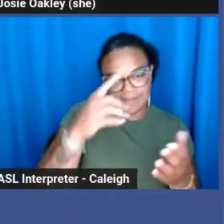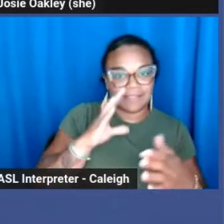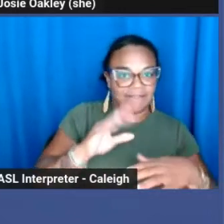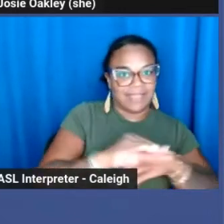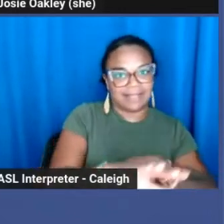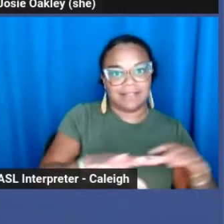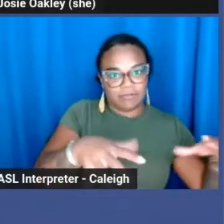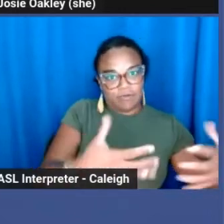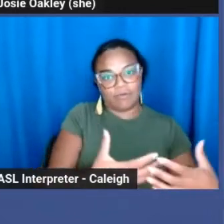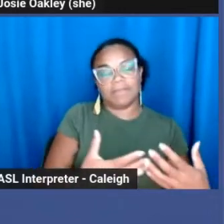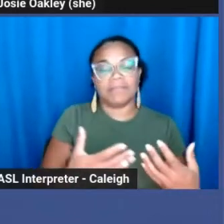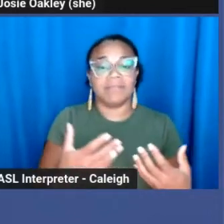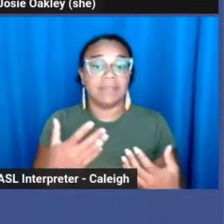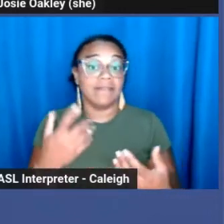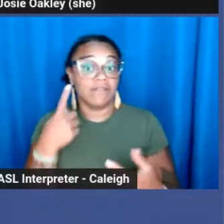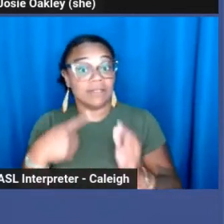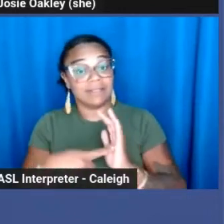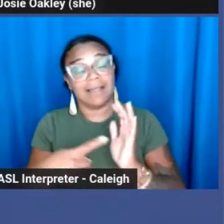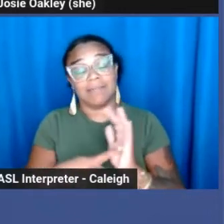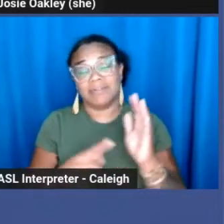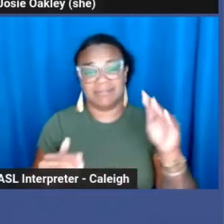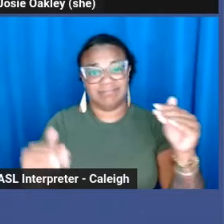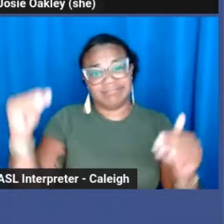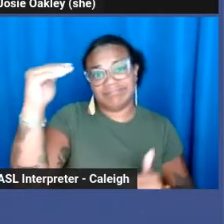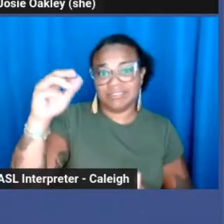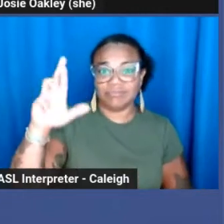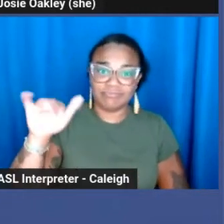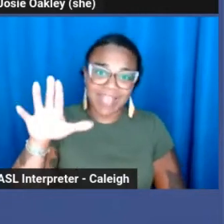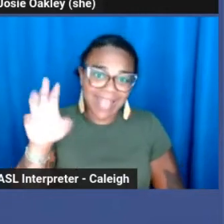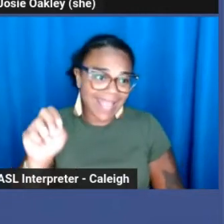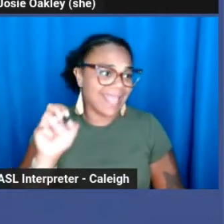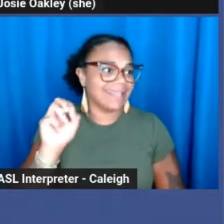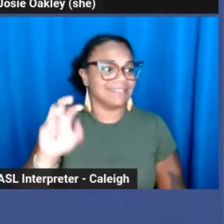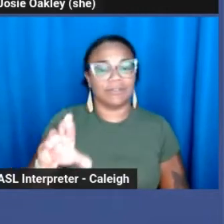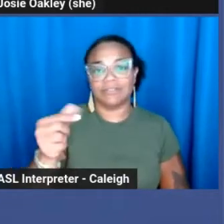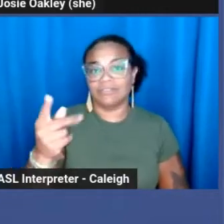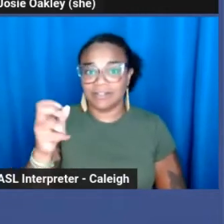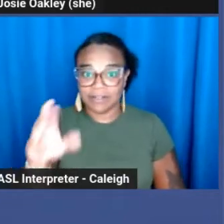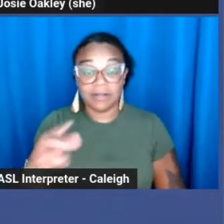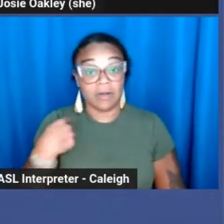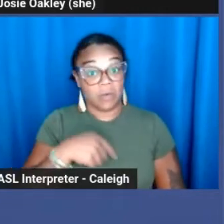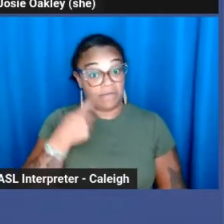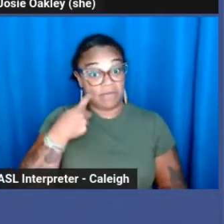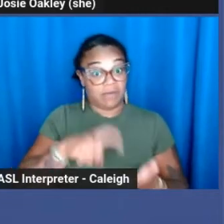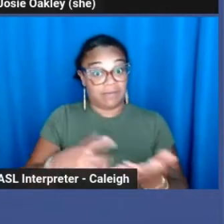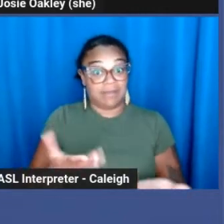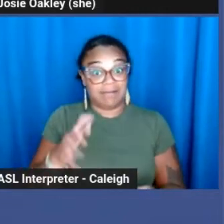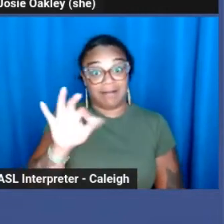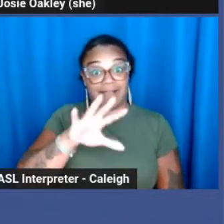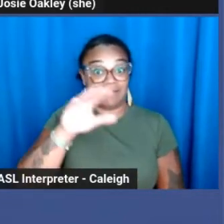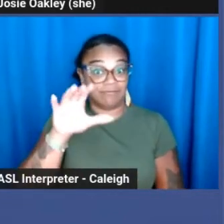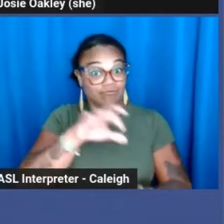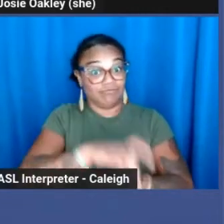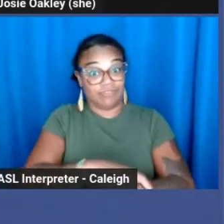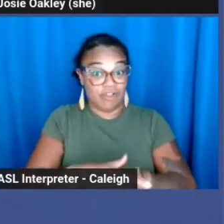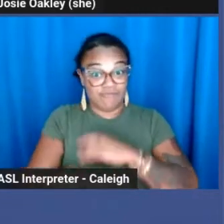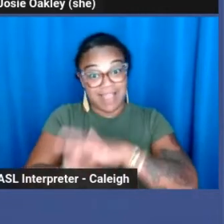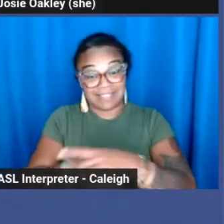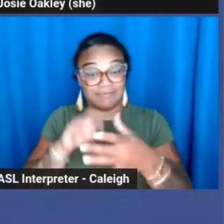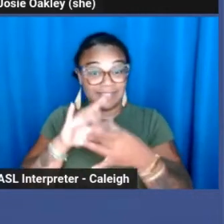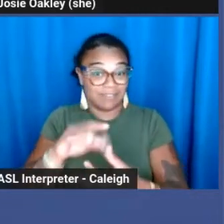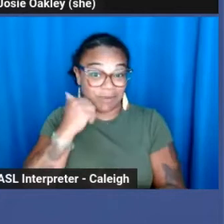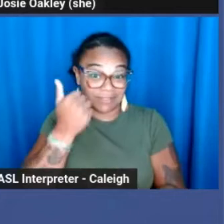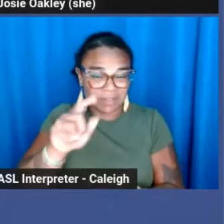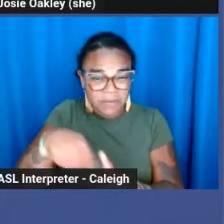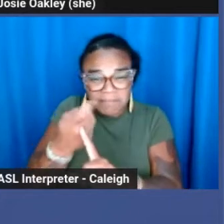here in Pittsburgh, we found that out of the 695 arrests related to prostitution, only a tiny 3%